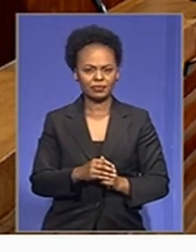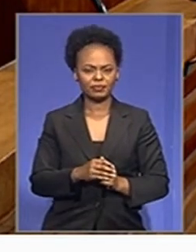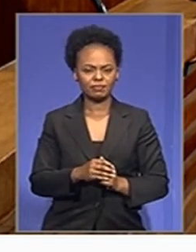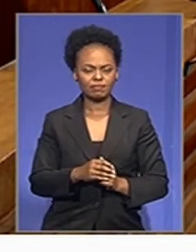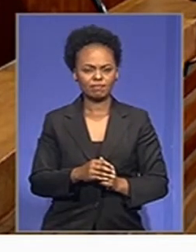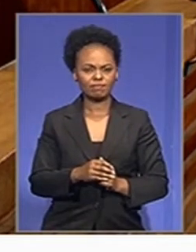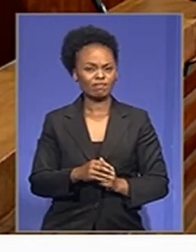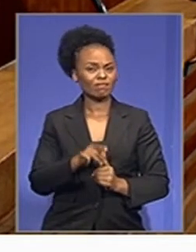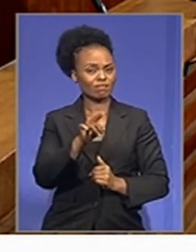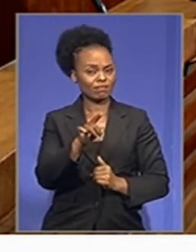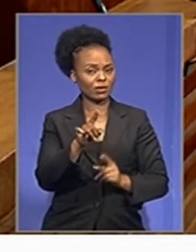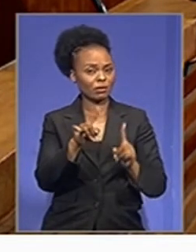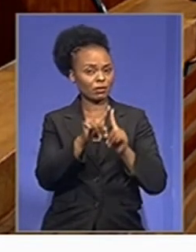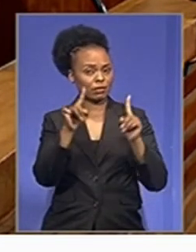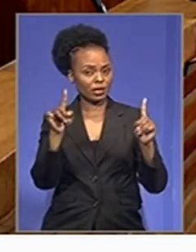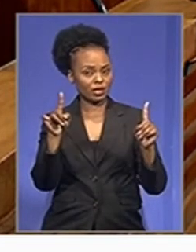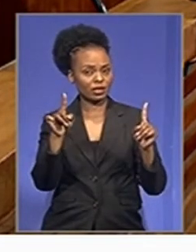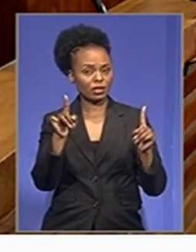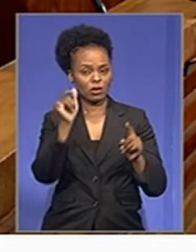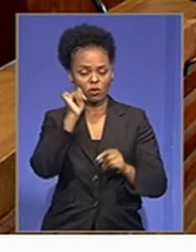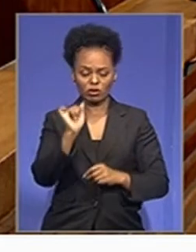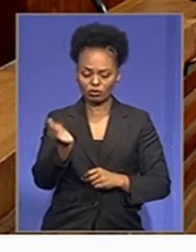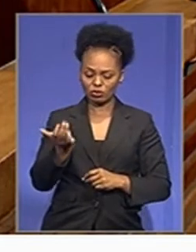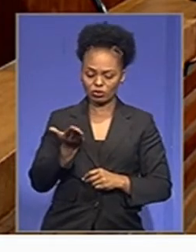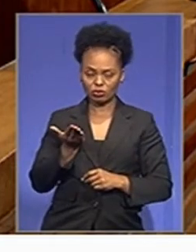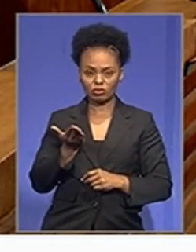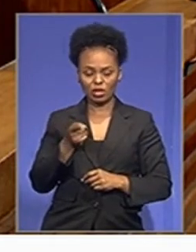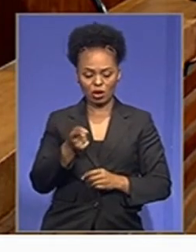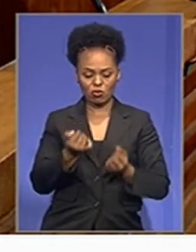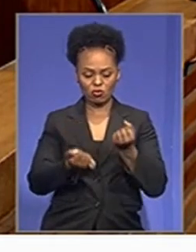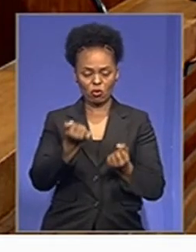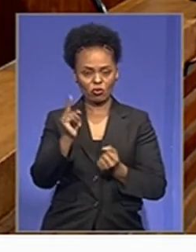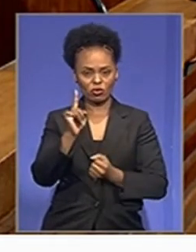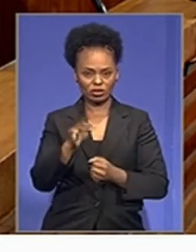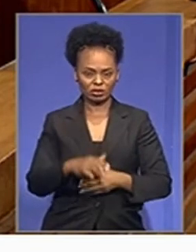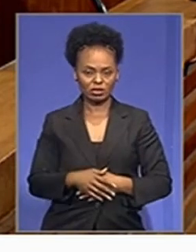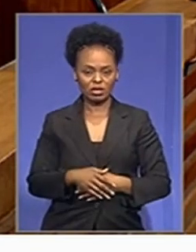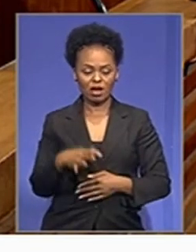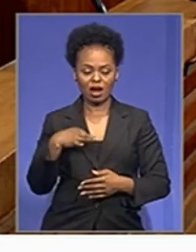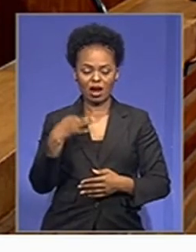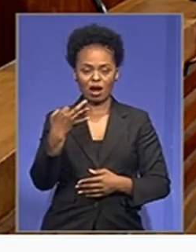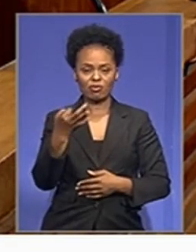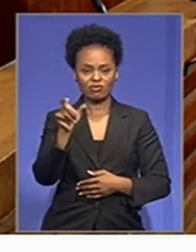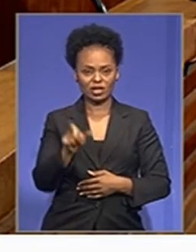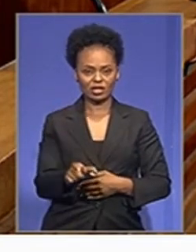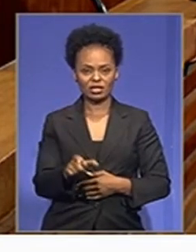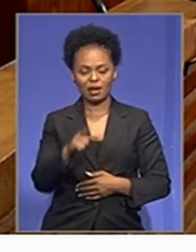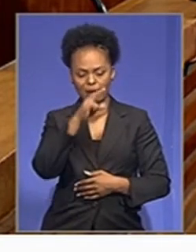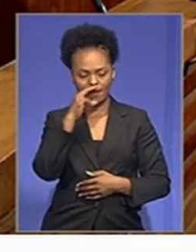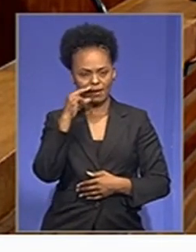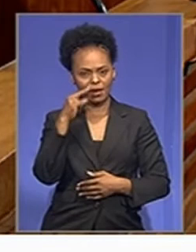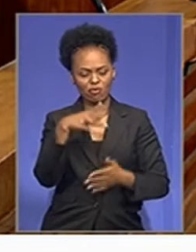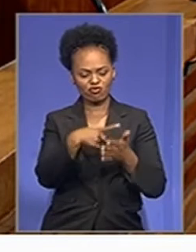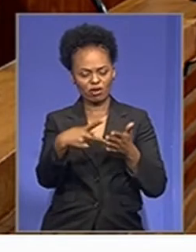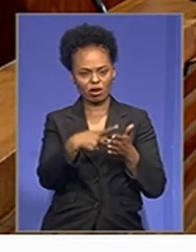What, however, was placed before the court are only the following, namely, that the applicant has a fixed address, that the